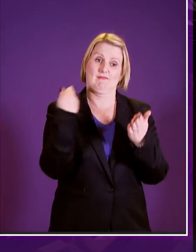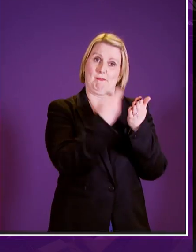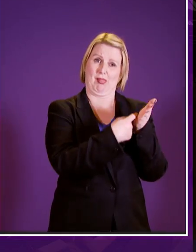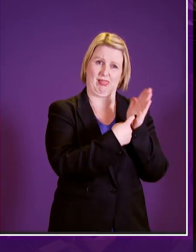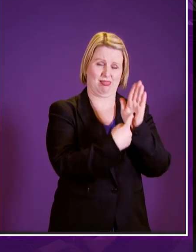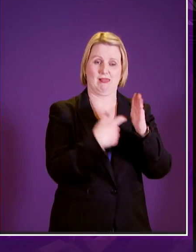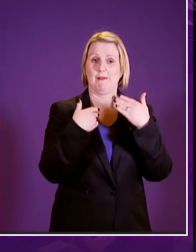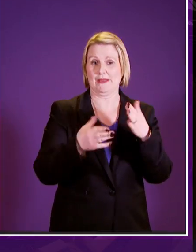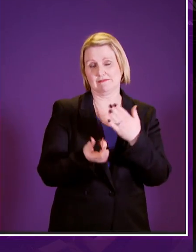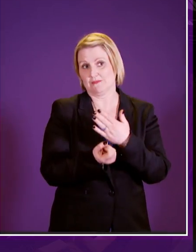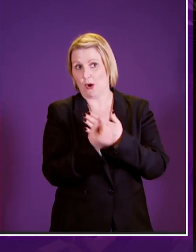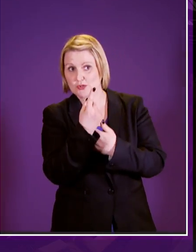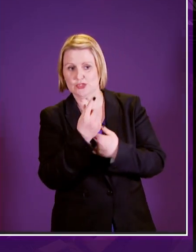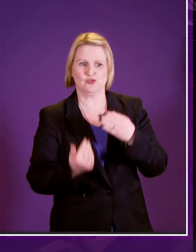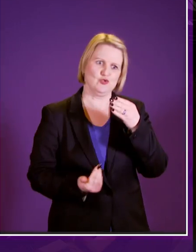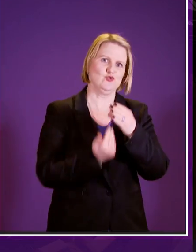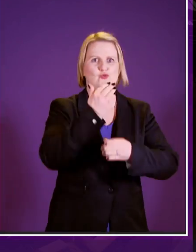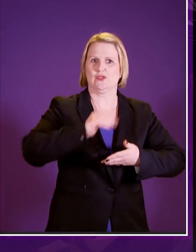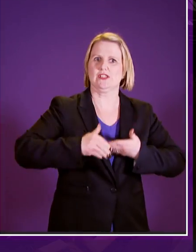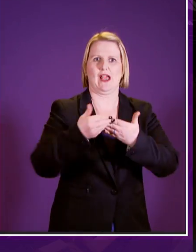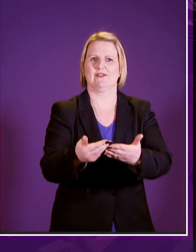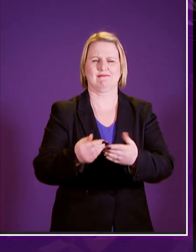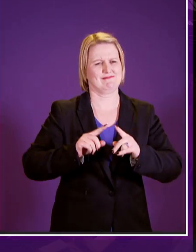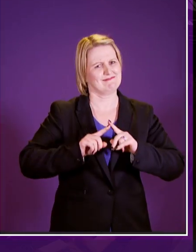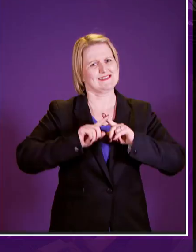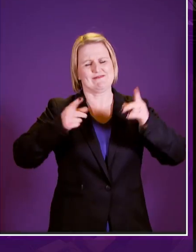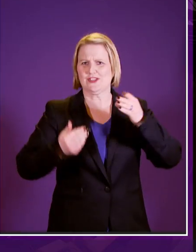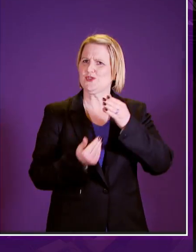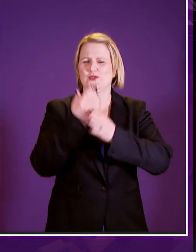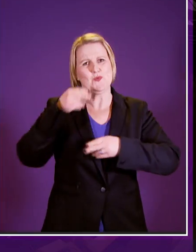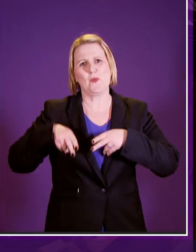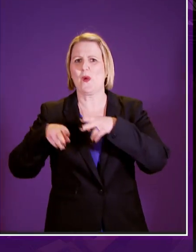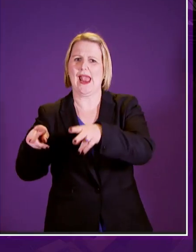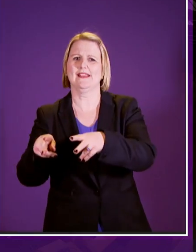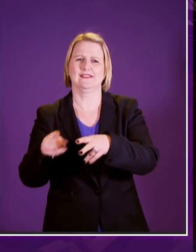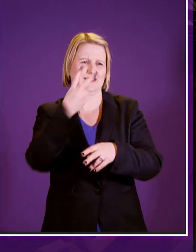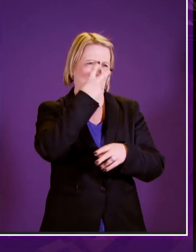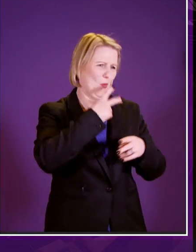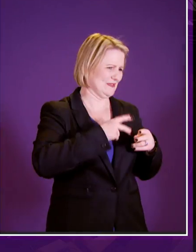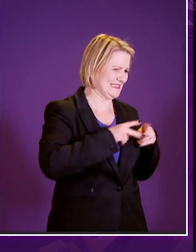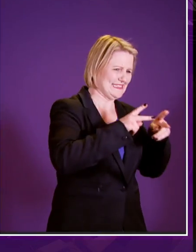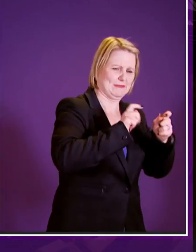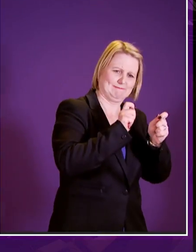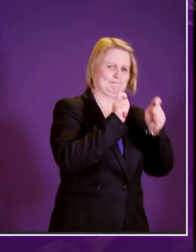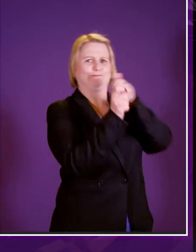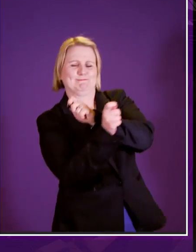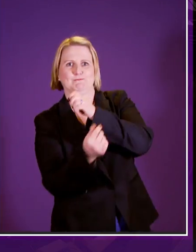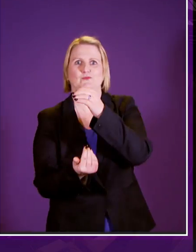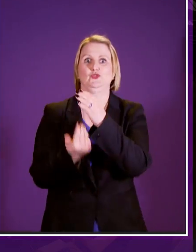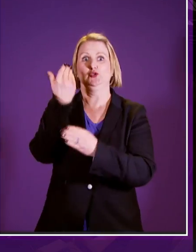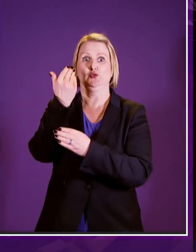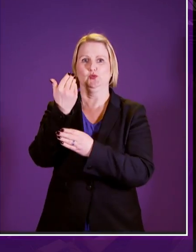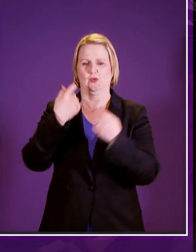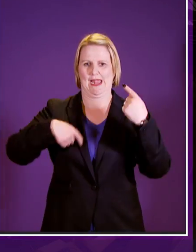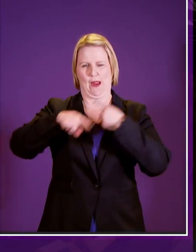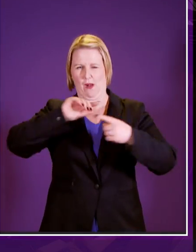to set up a new service and to do things differently to remake the system in a way that better fits with the ambition we